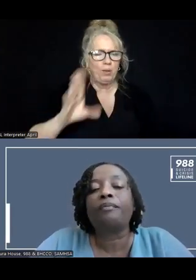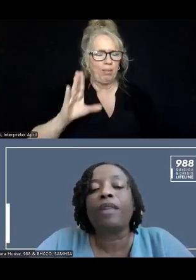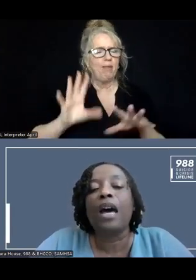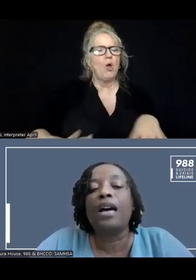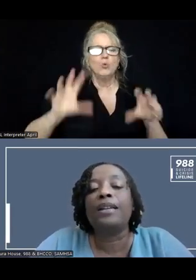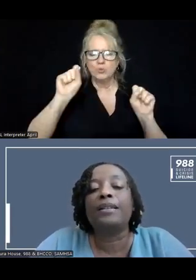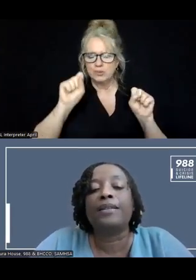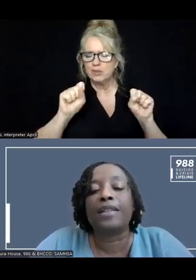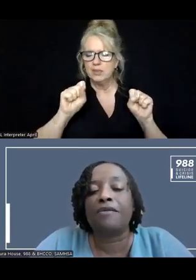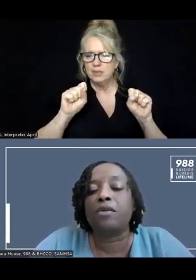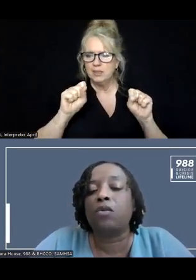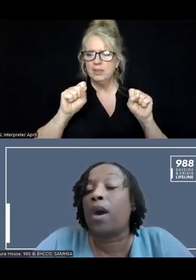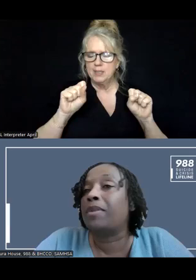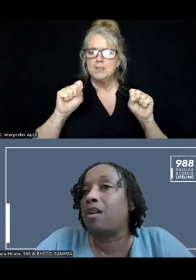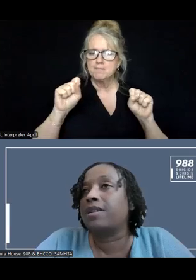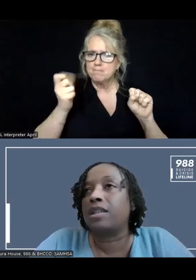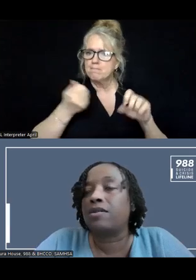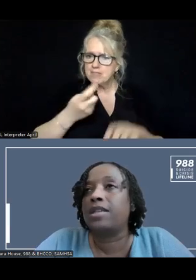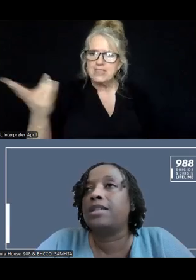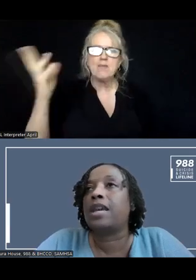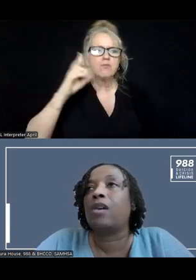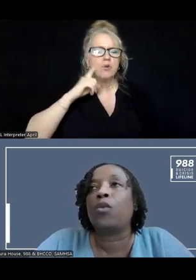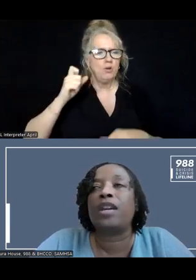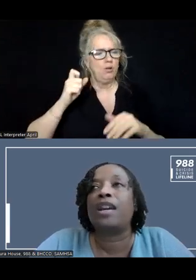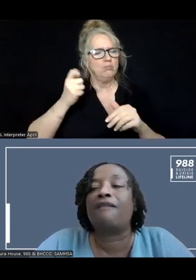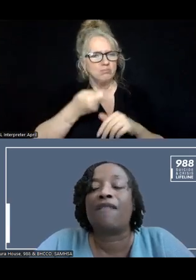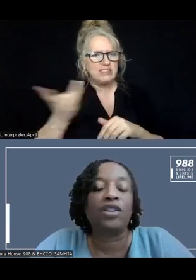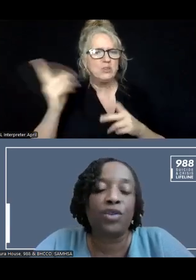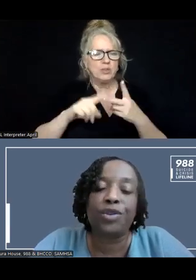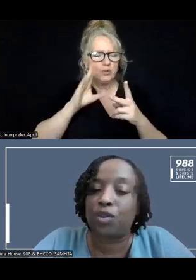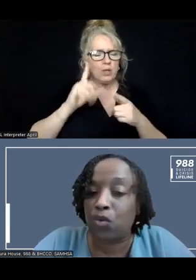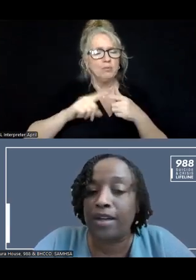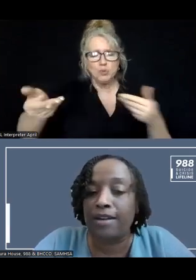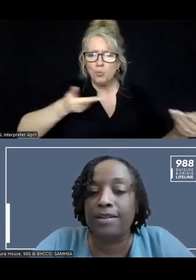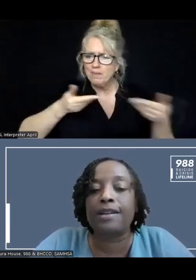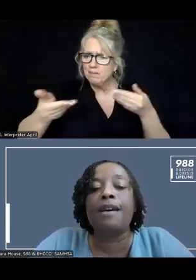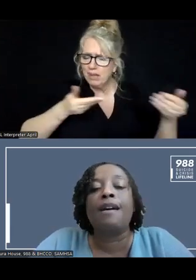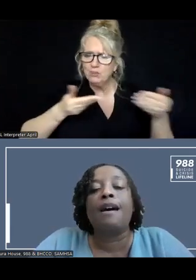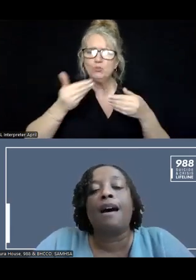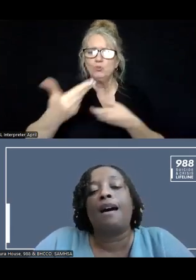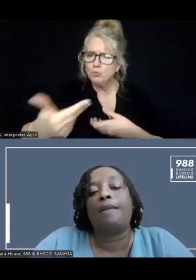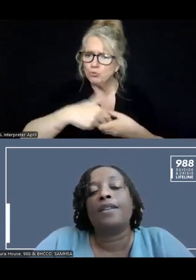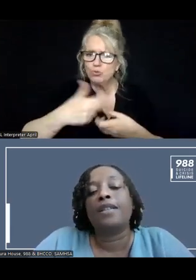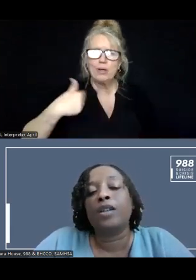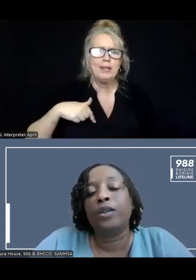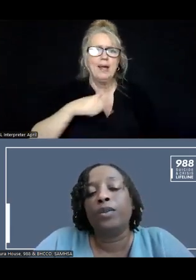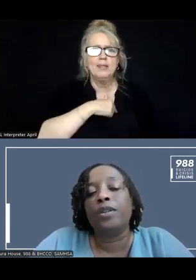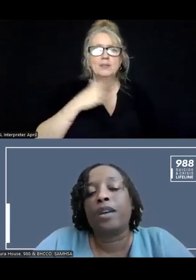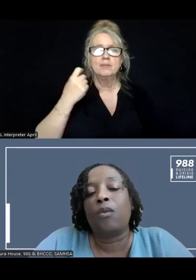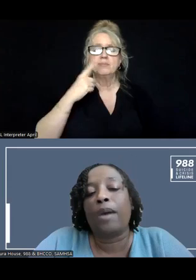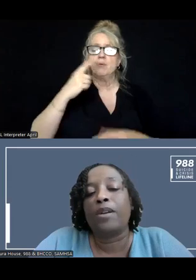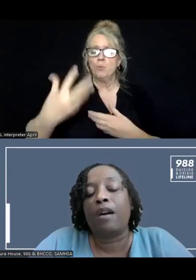several webinar series, and we invite you to join us. This